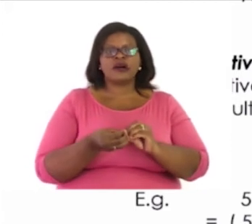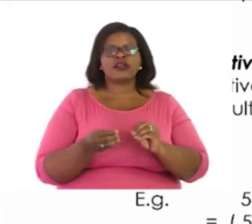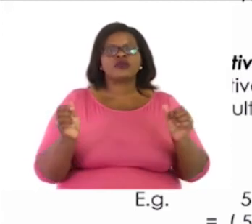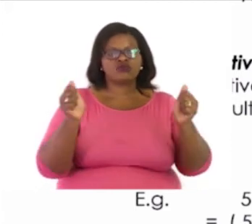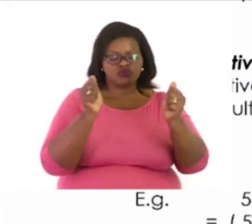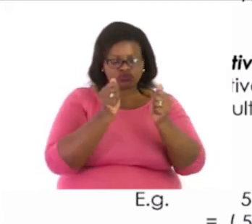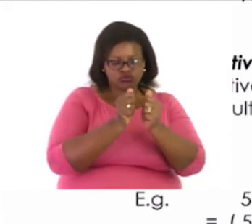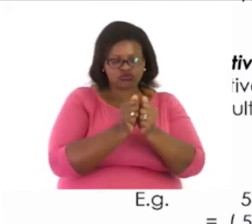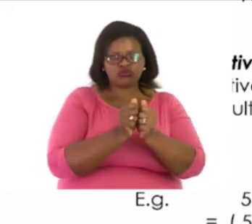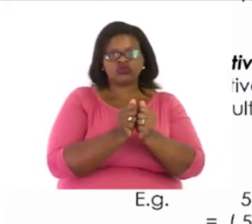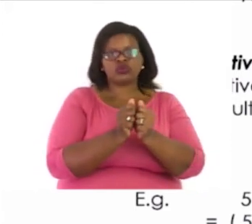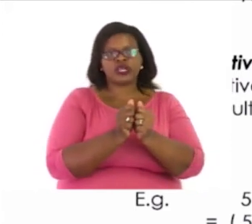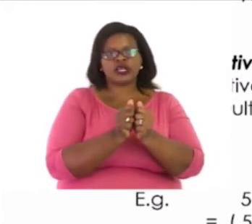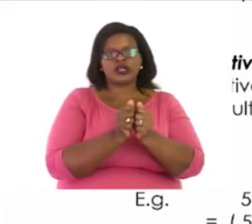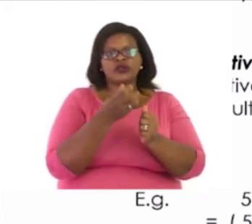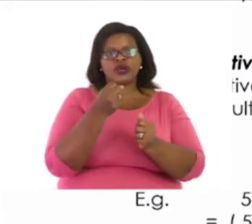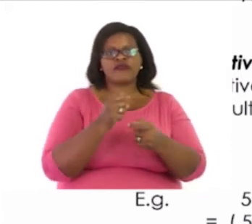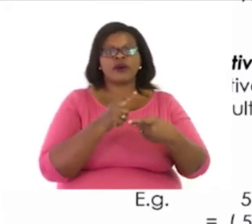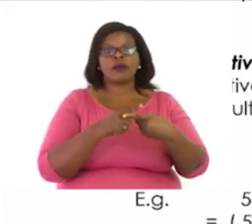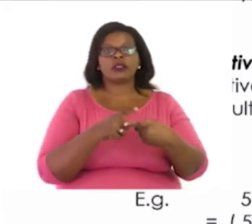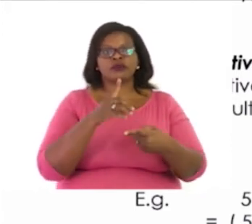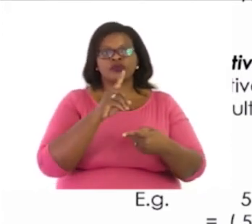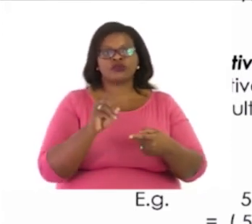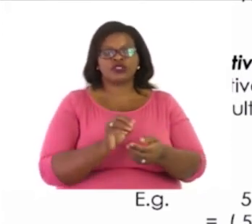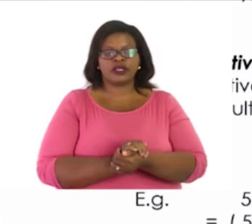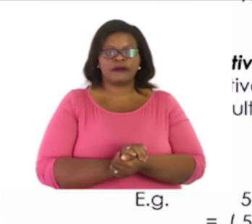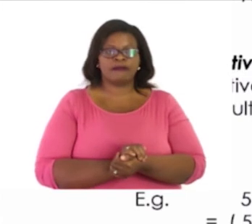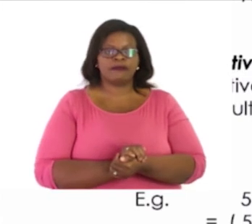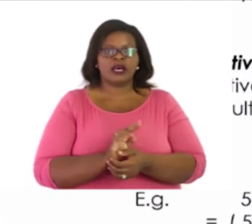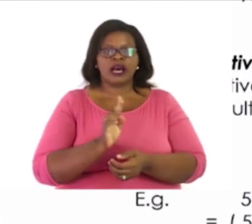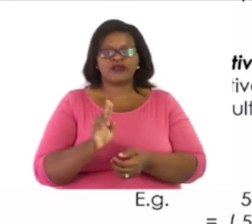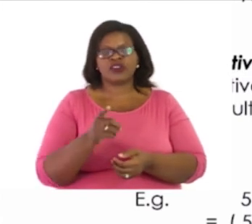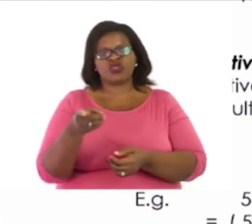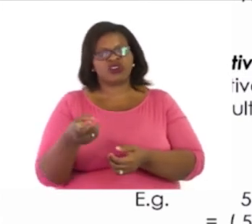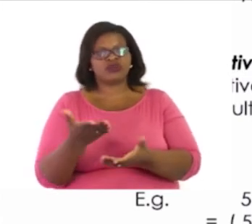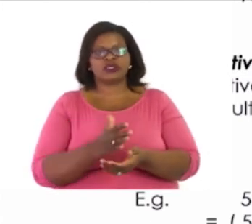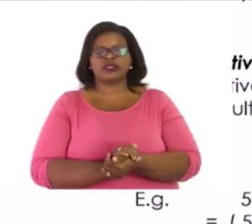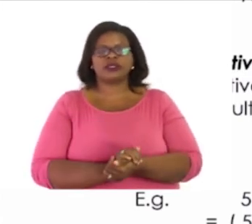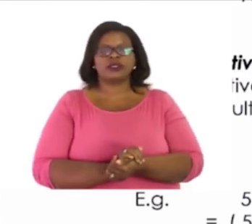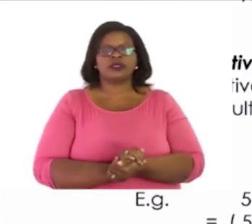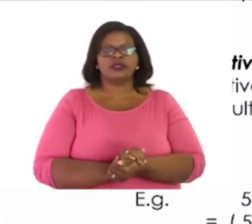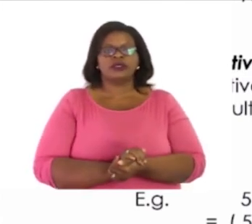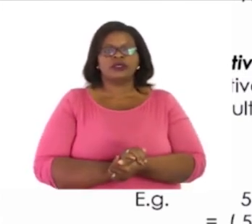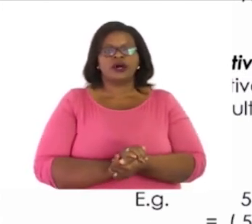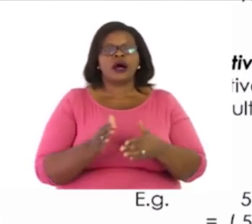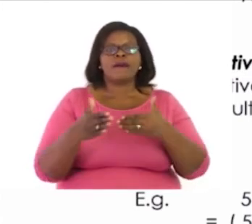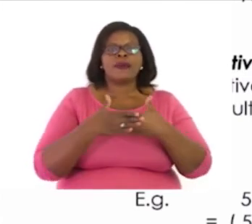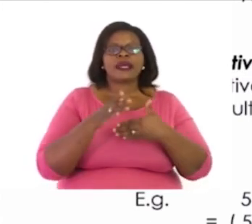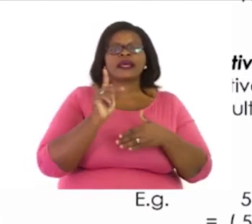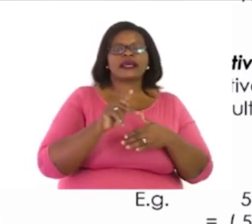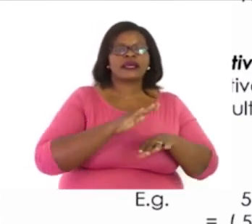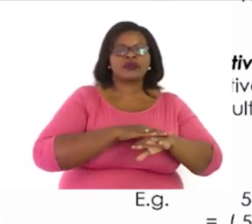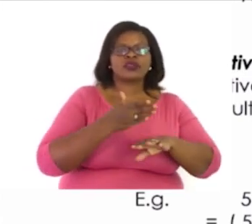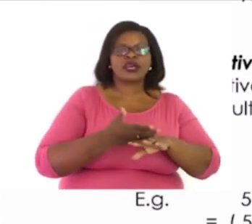either give us a multiple of 10, 100, or 1,000. So, we go back to our example and